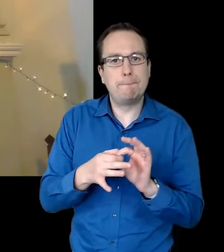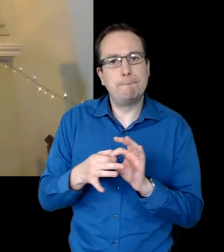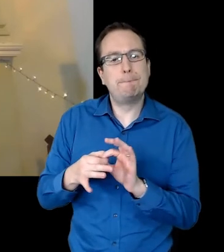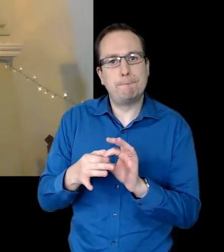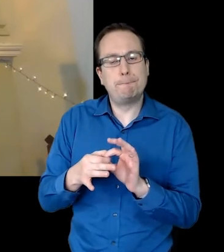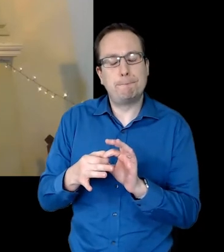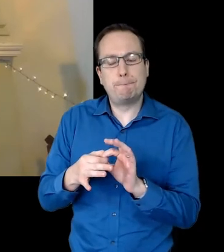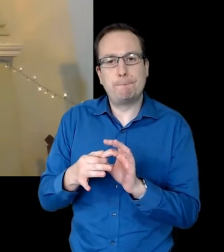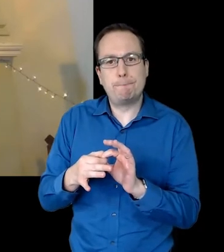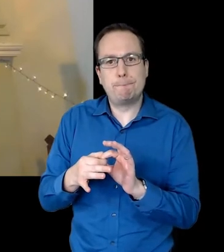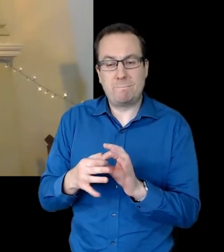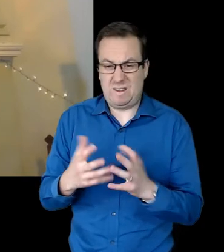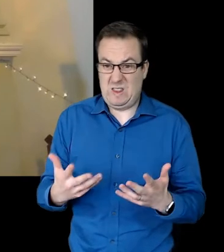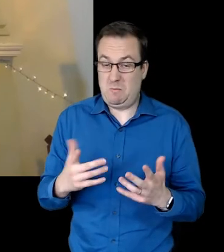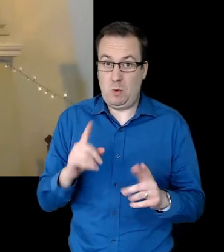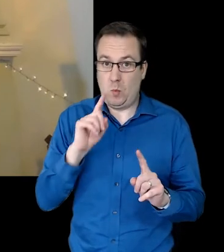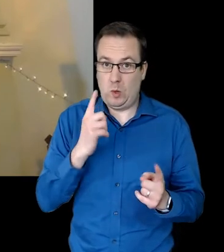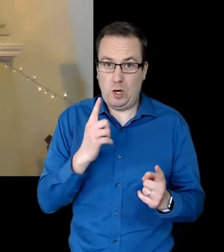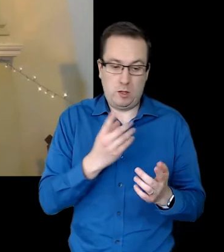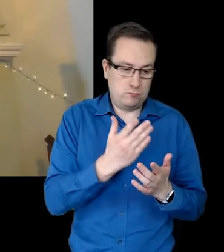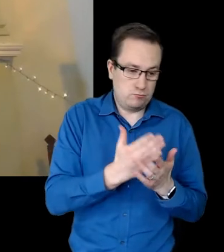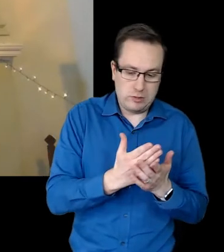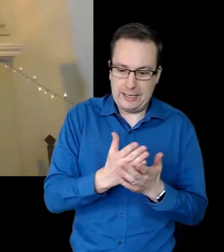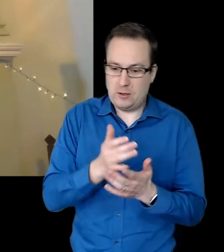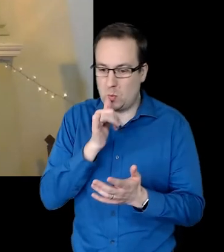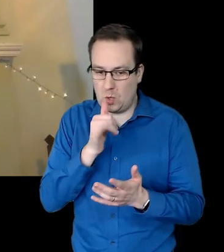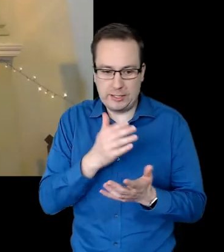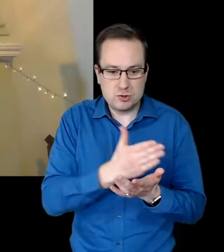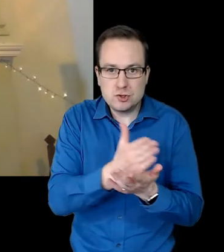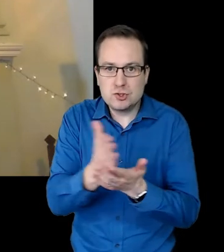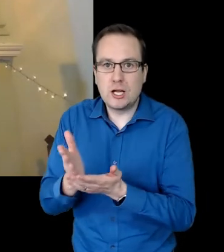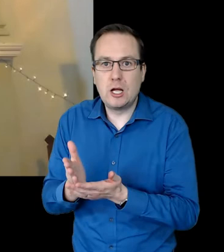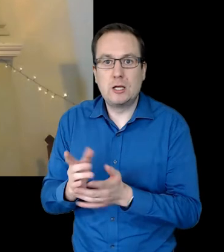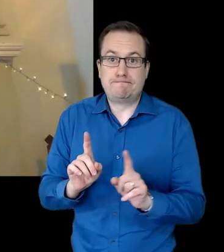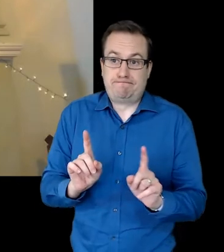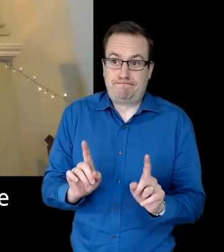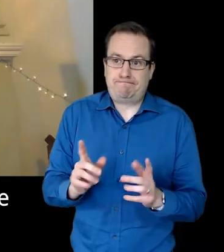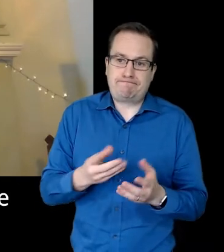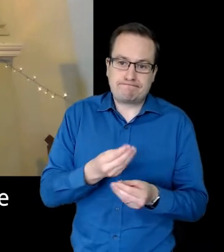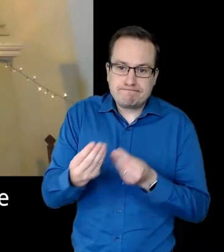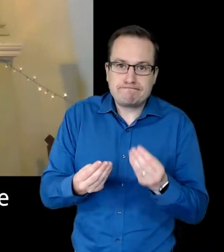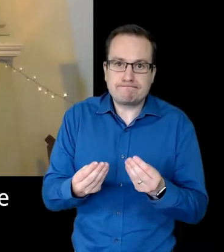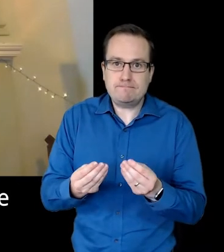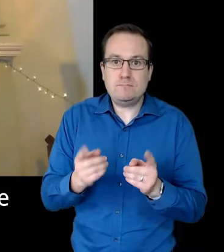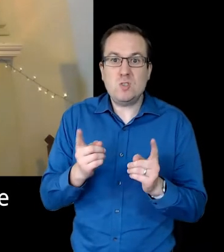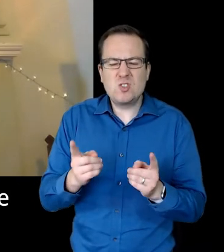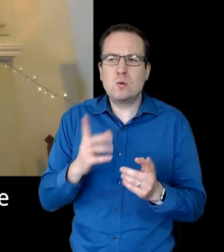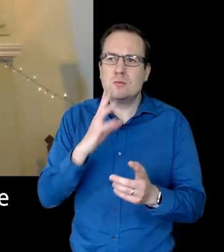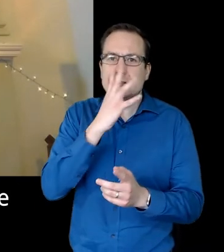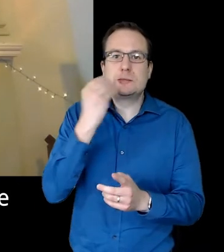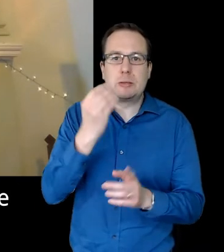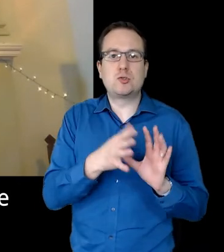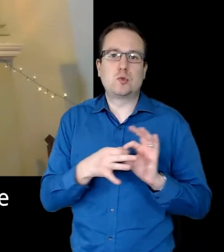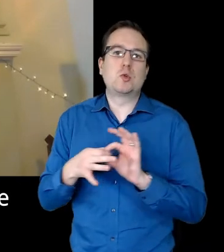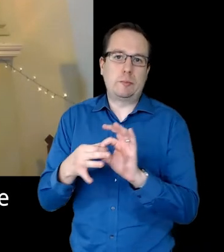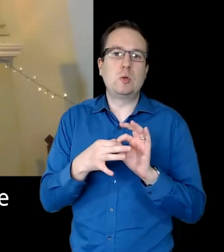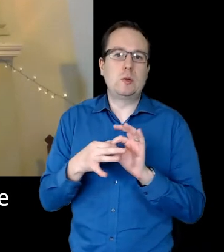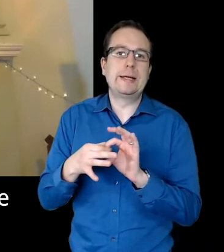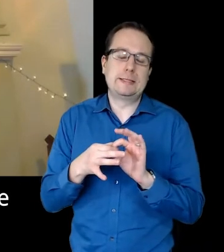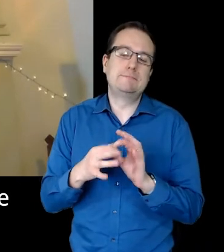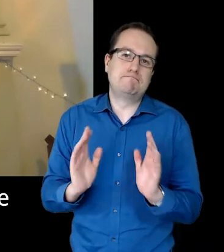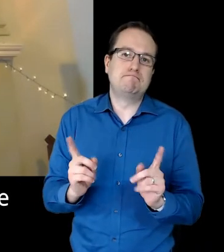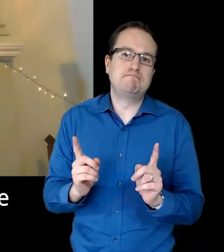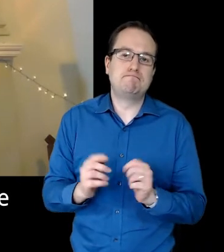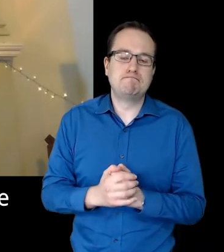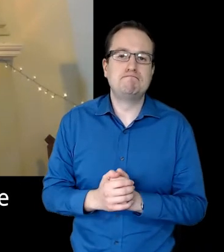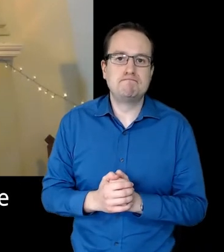As we cannot share bread and wine in common today, as an act of spiritual communion with one another and those who have gone before